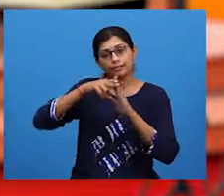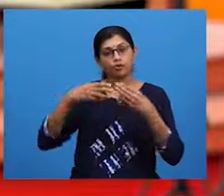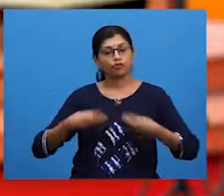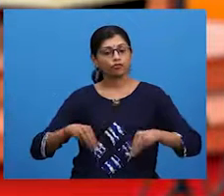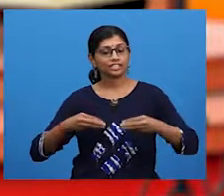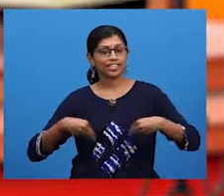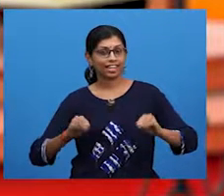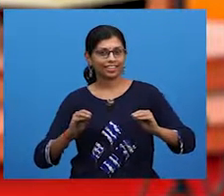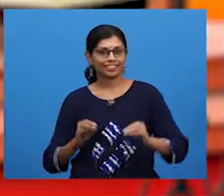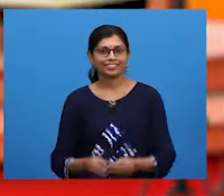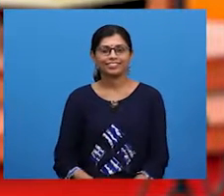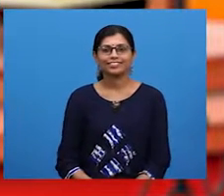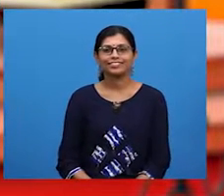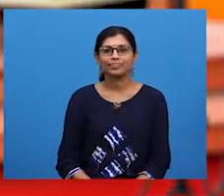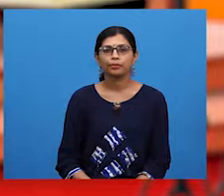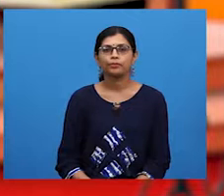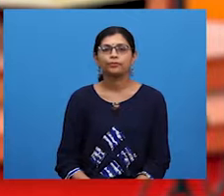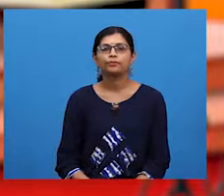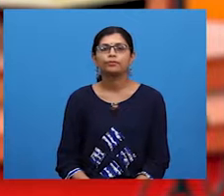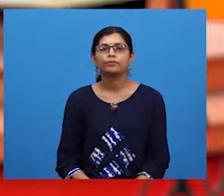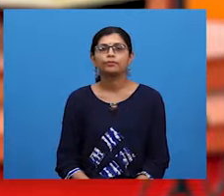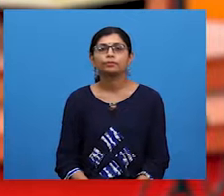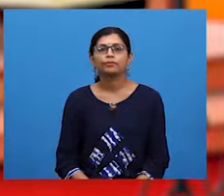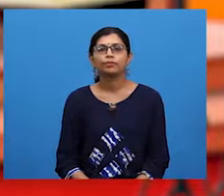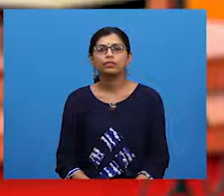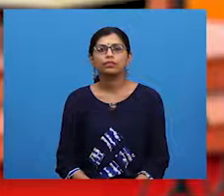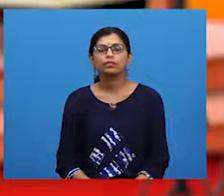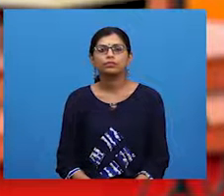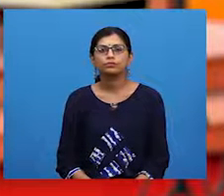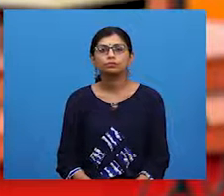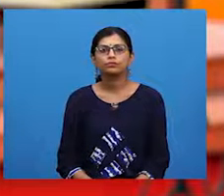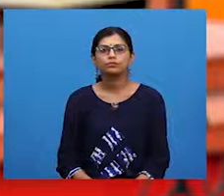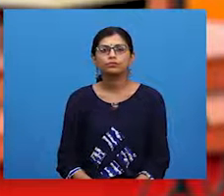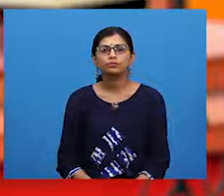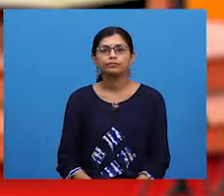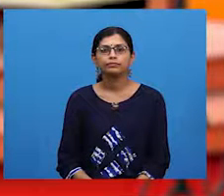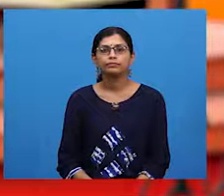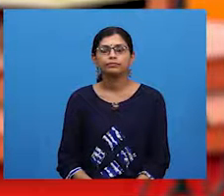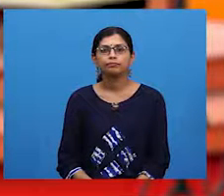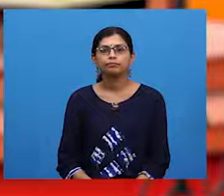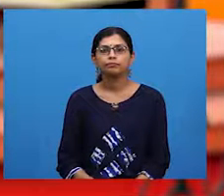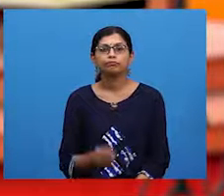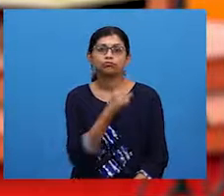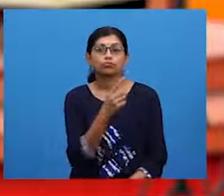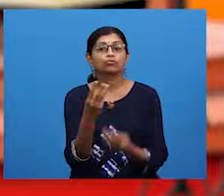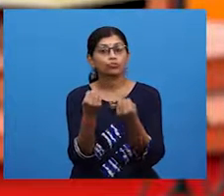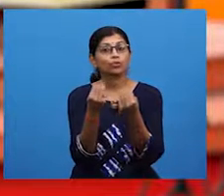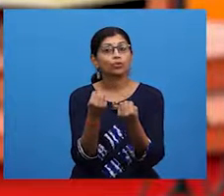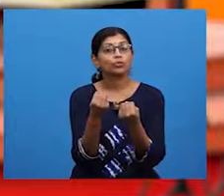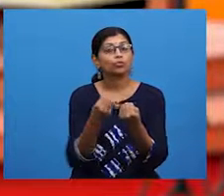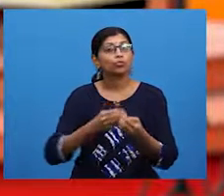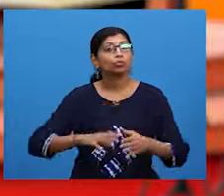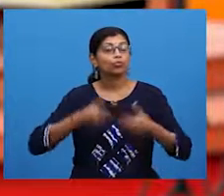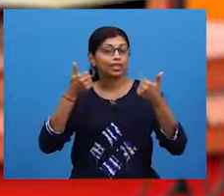exciting. Wow! I hope I can win this challenge. I have